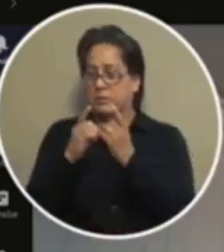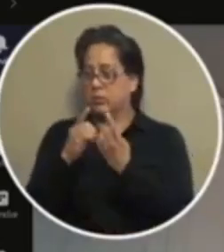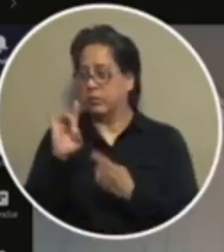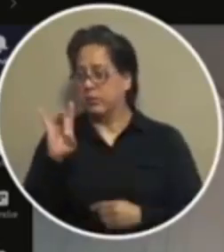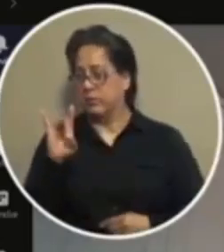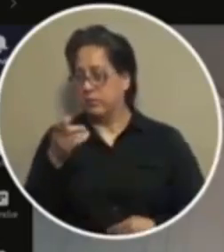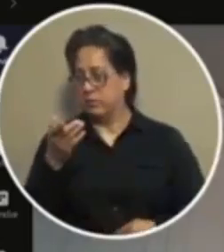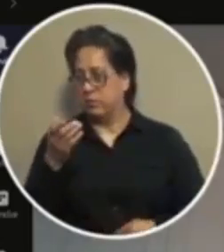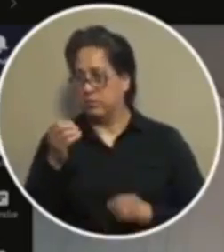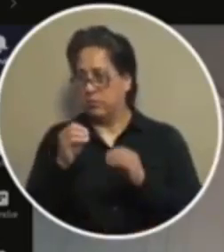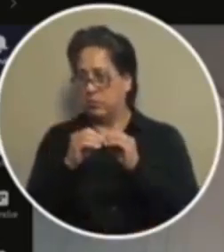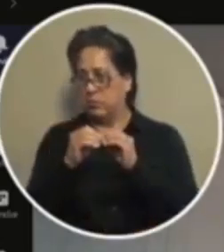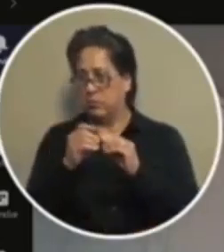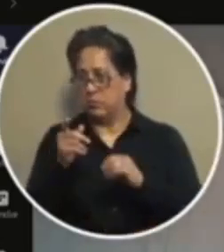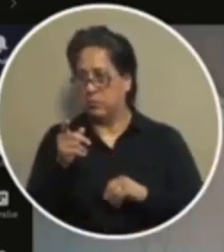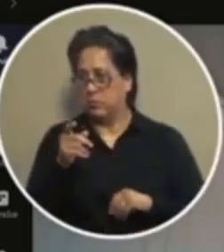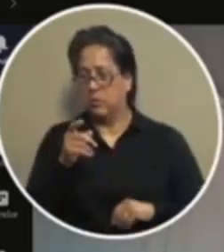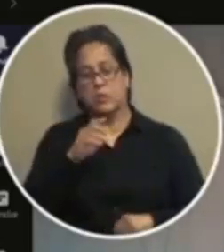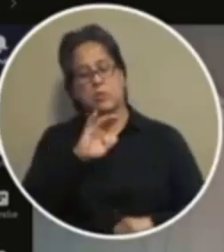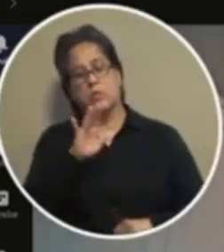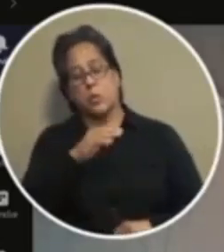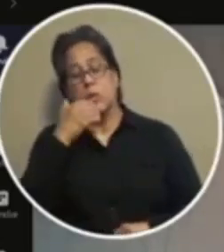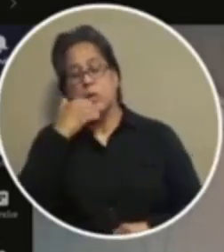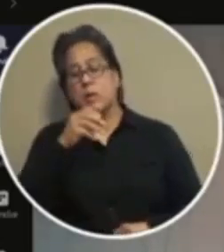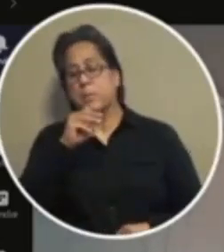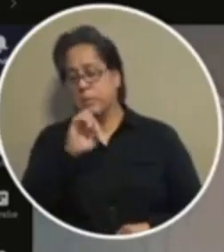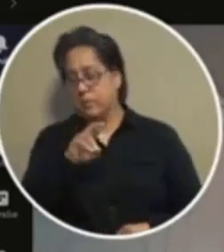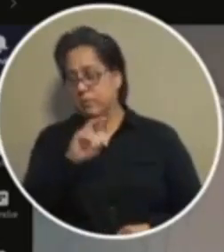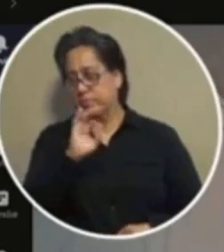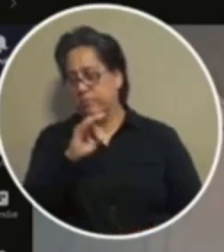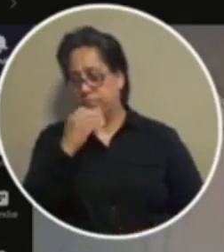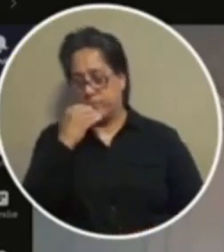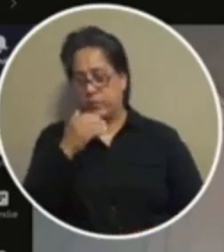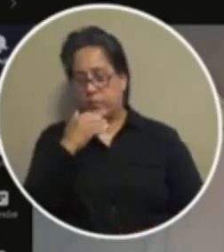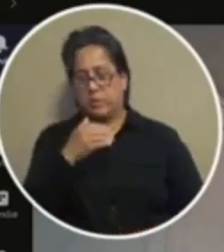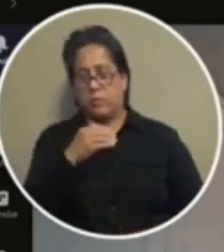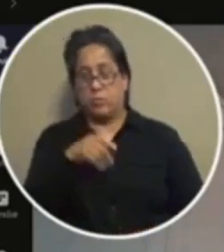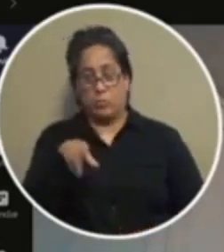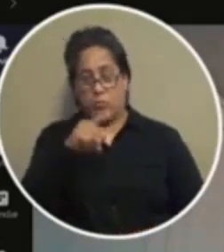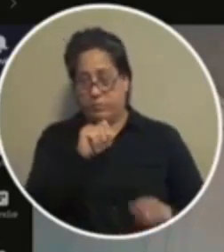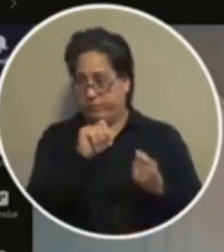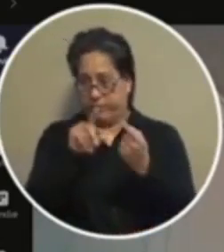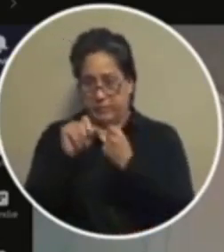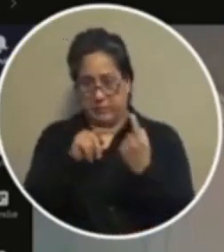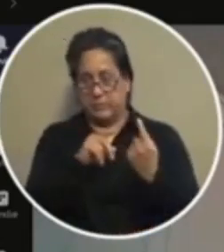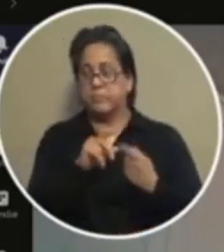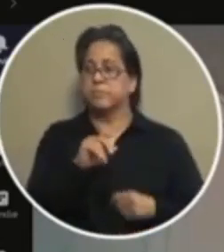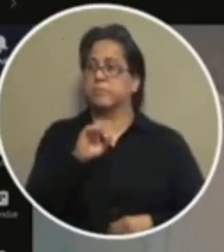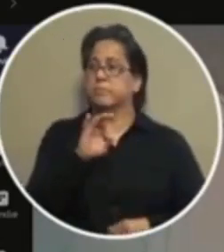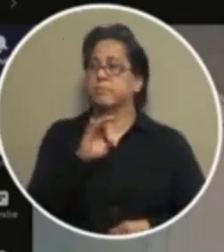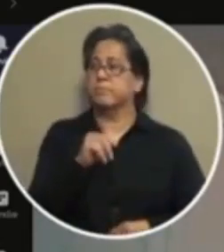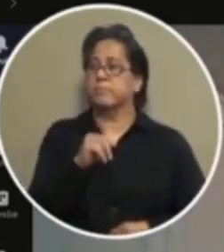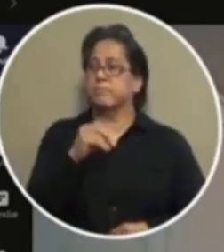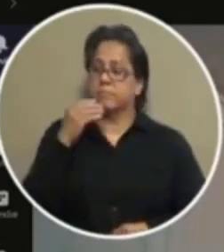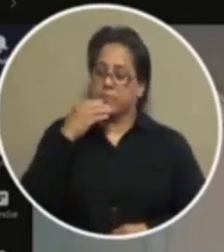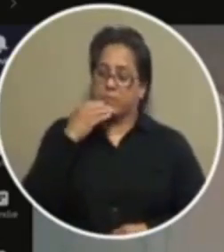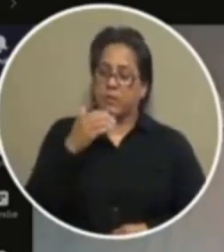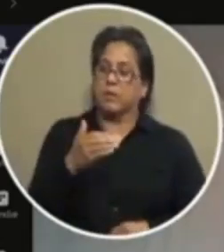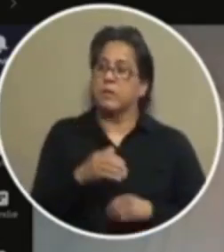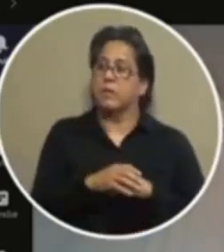no no thank you mayor thank you very much for everybody's input thanks to everybody's input